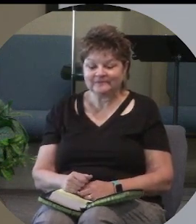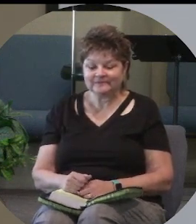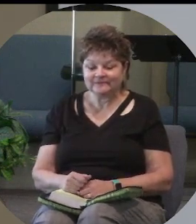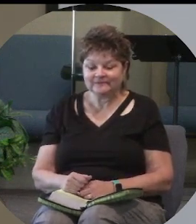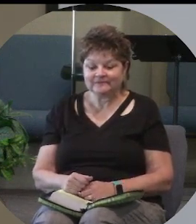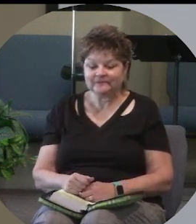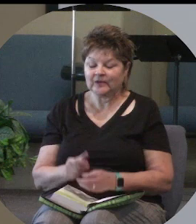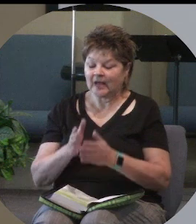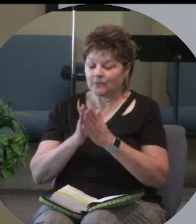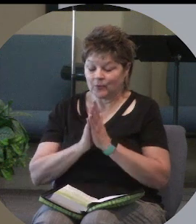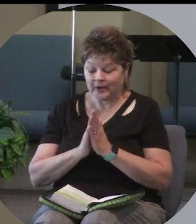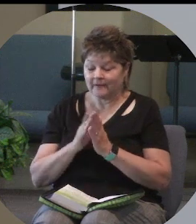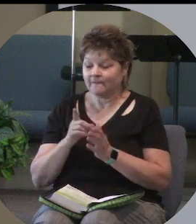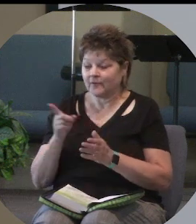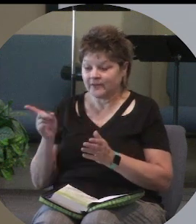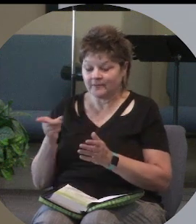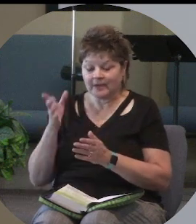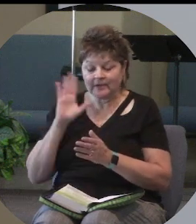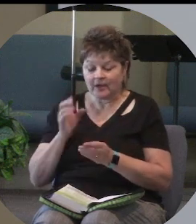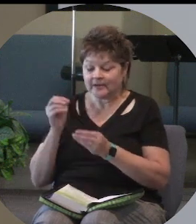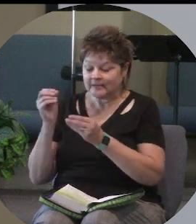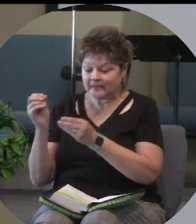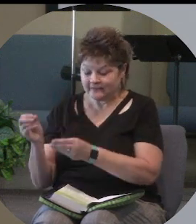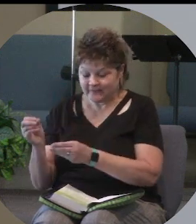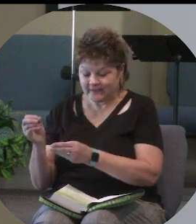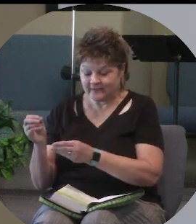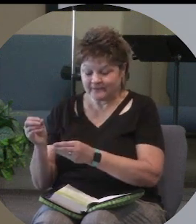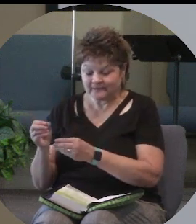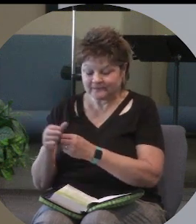and I pray for them God give them discernment